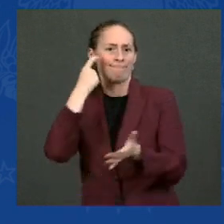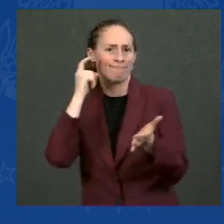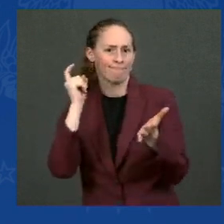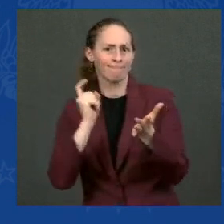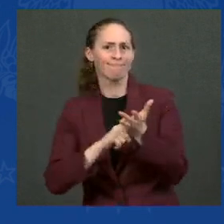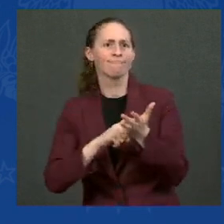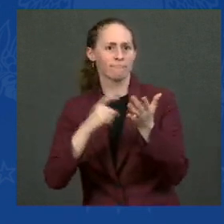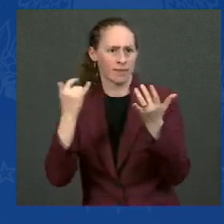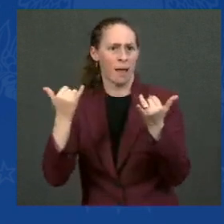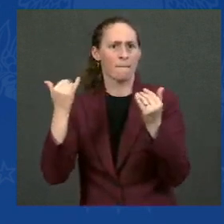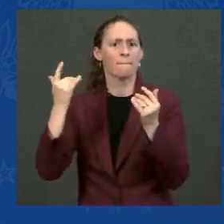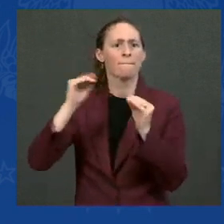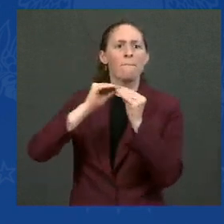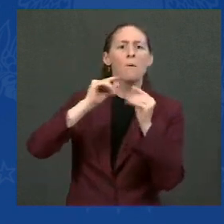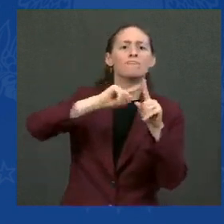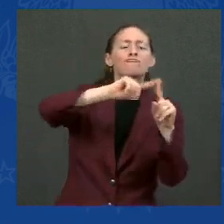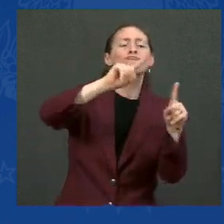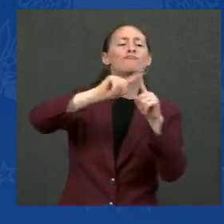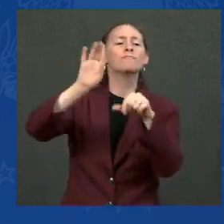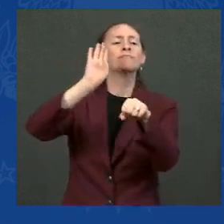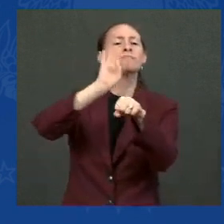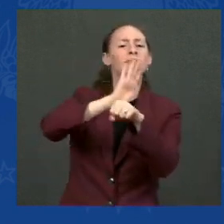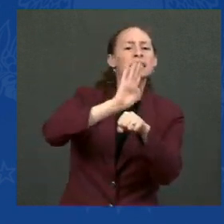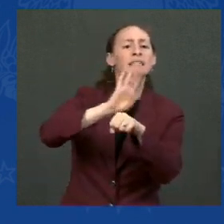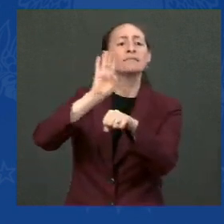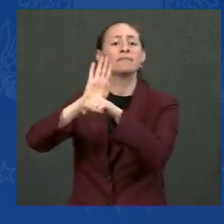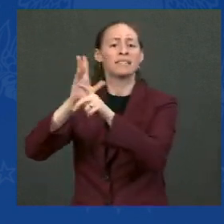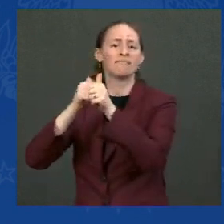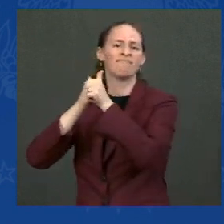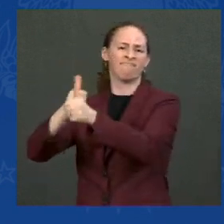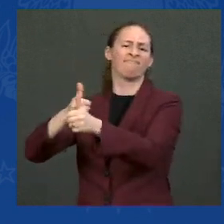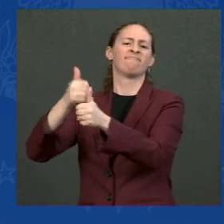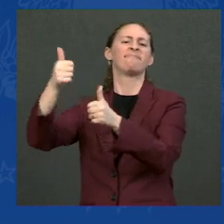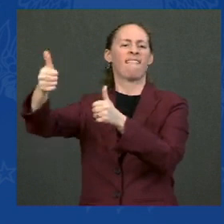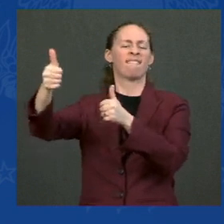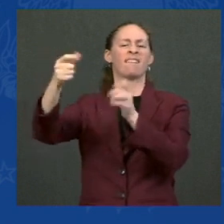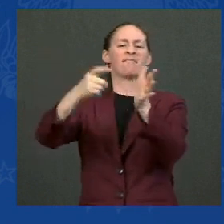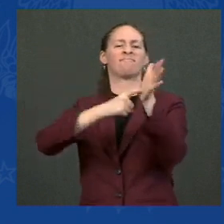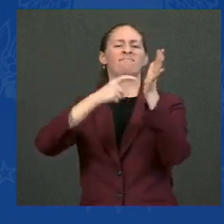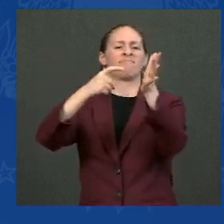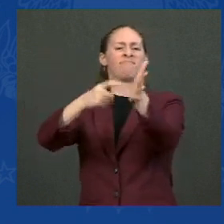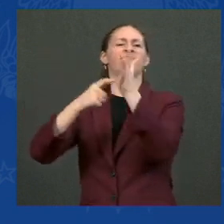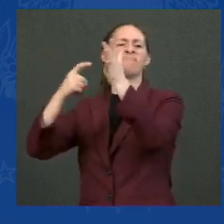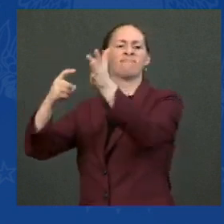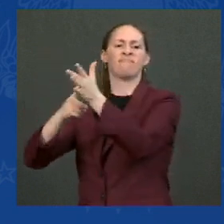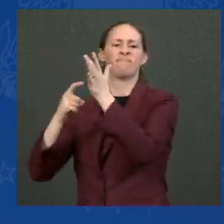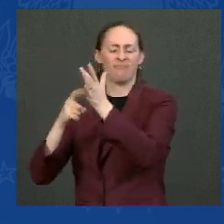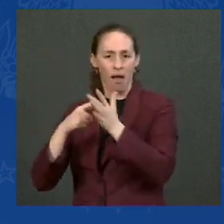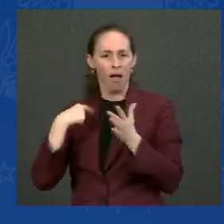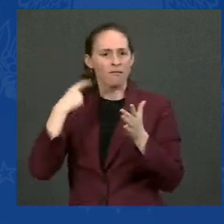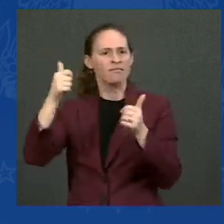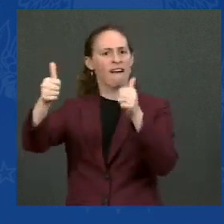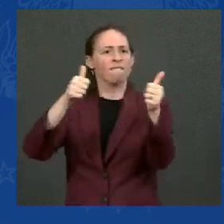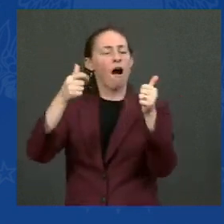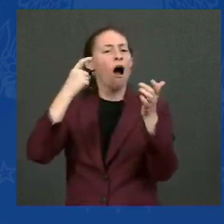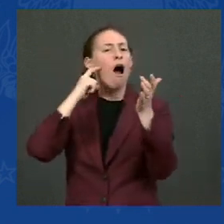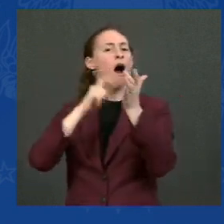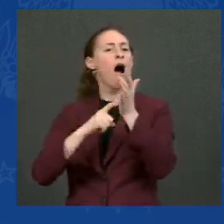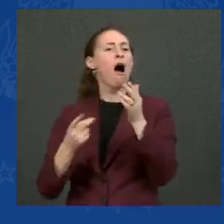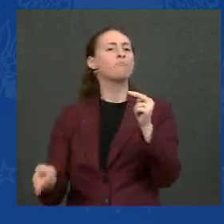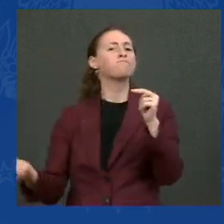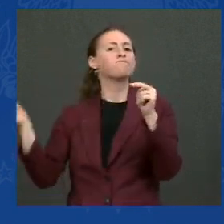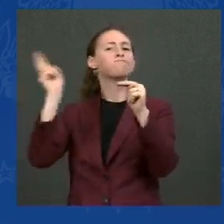more organizations have implemented their own requirements, they've seen their vaccination rates rise dramatically. For example,